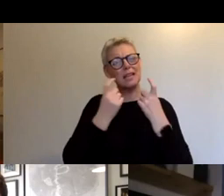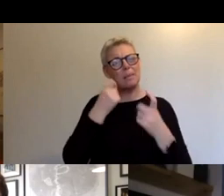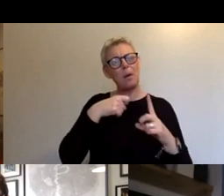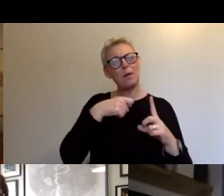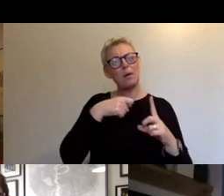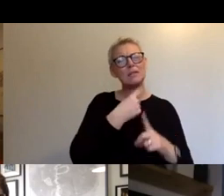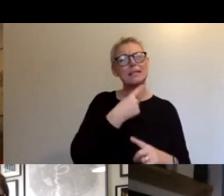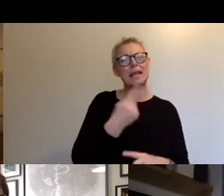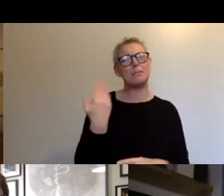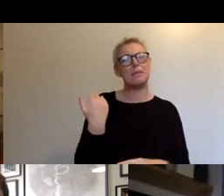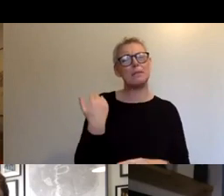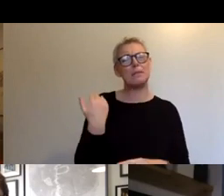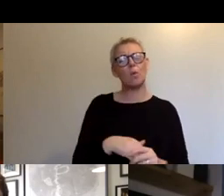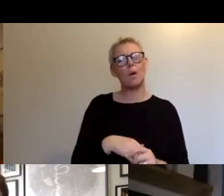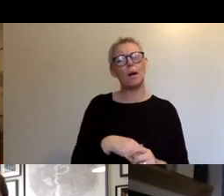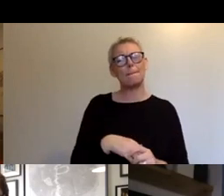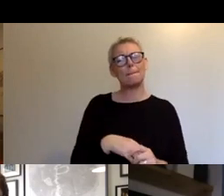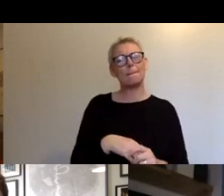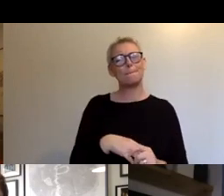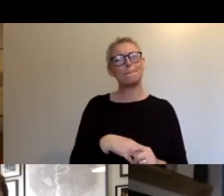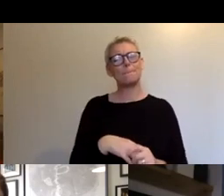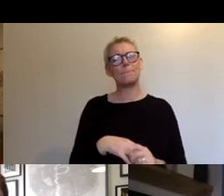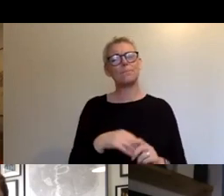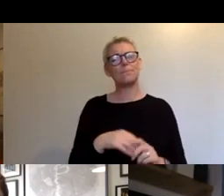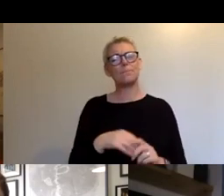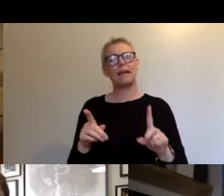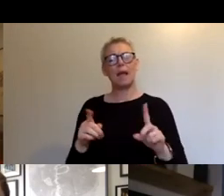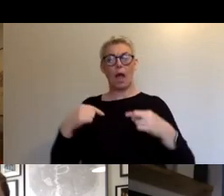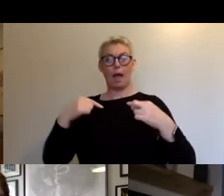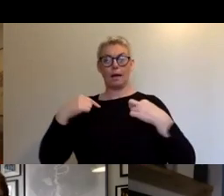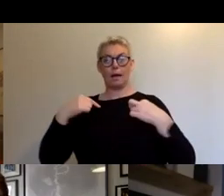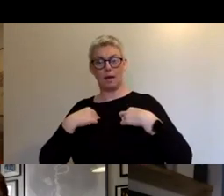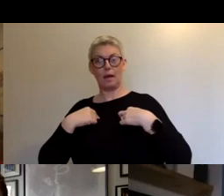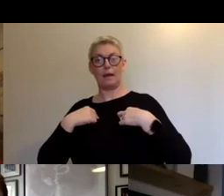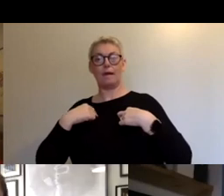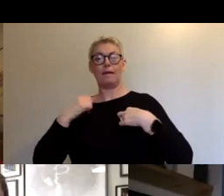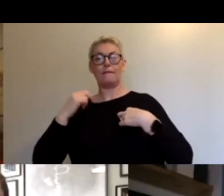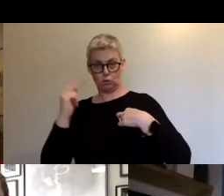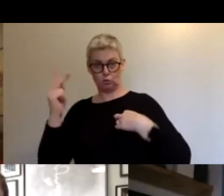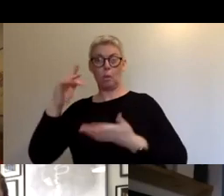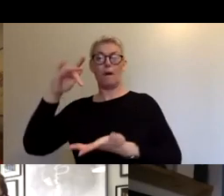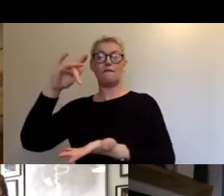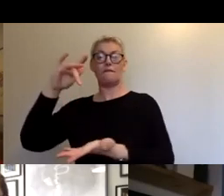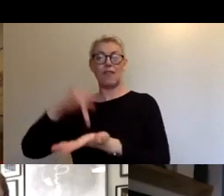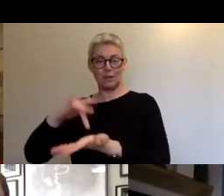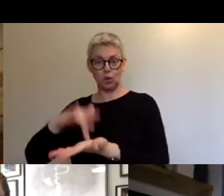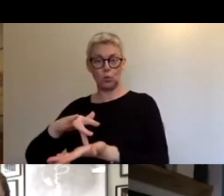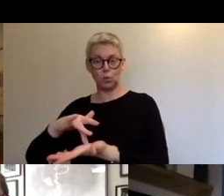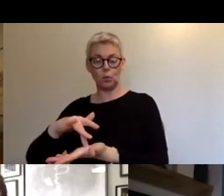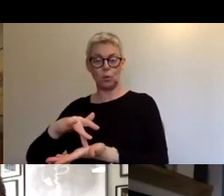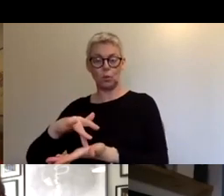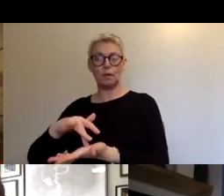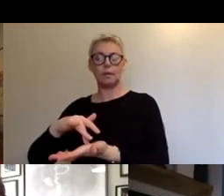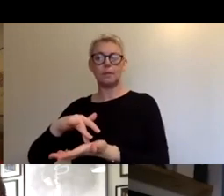an interesting conundrum about being kind of a venue, uh, in the digital world. Because venues don't really